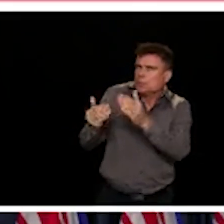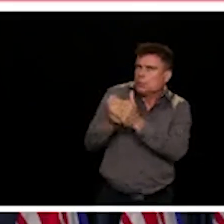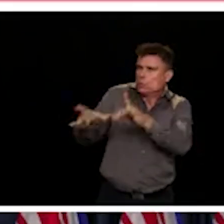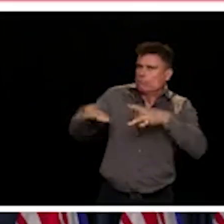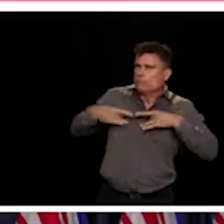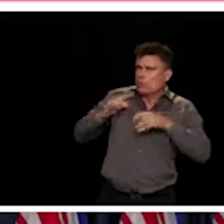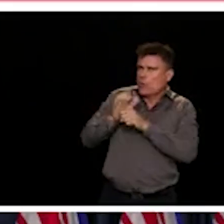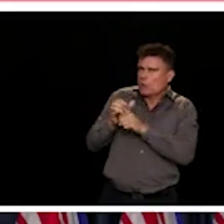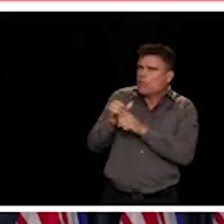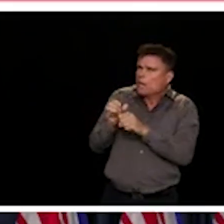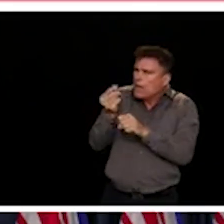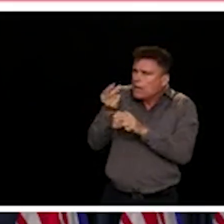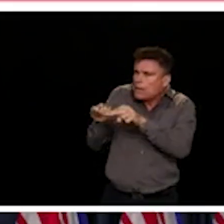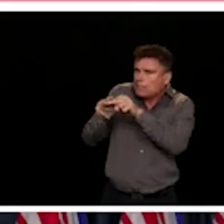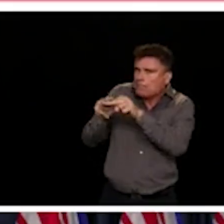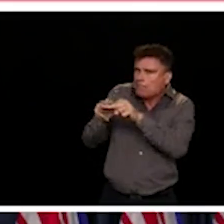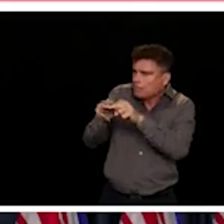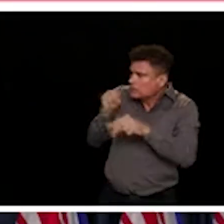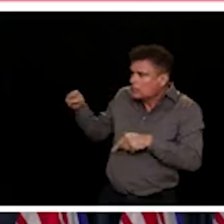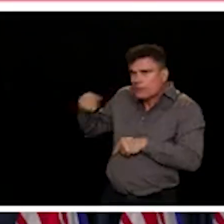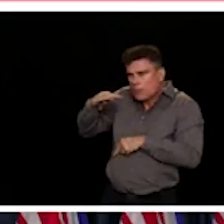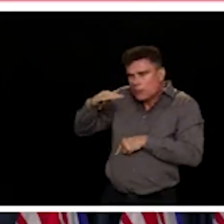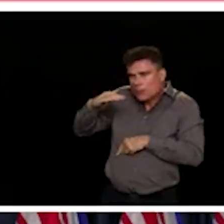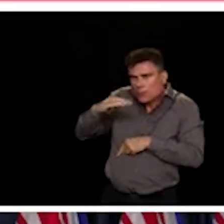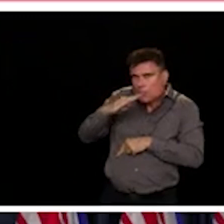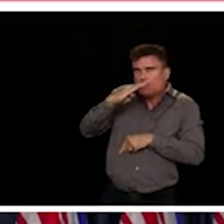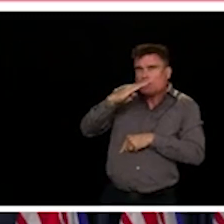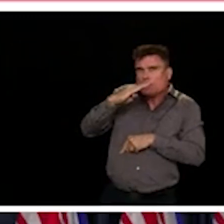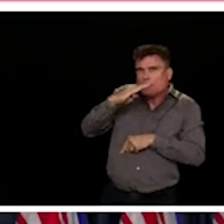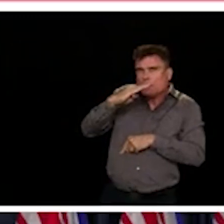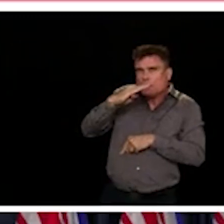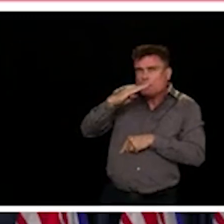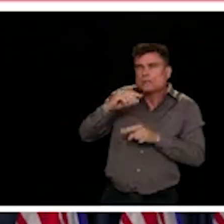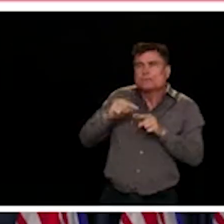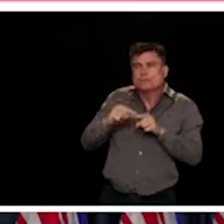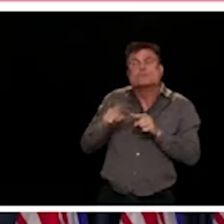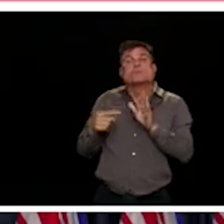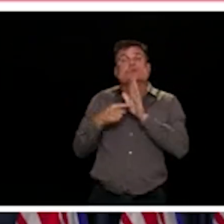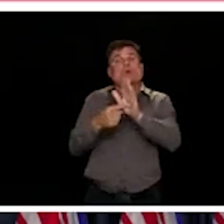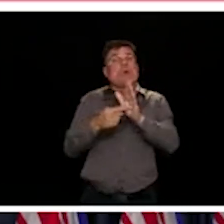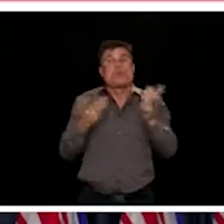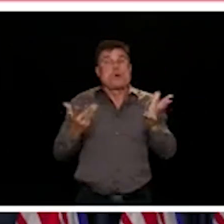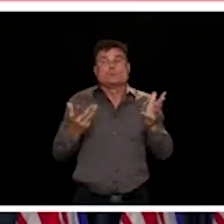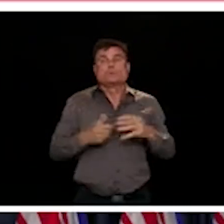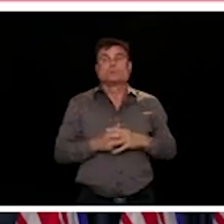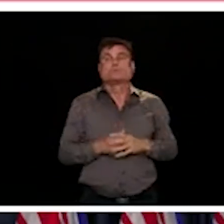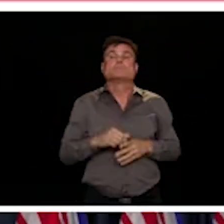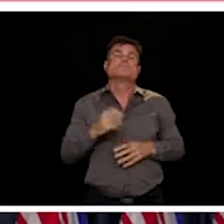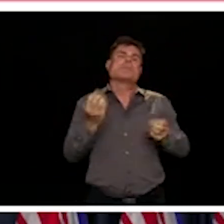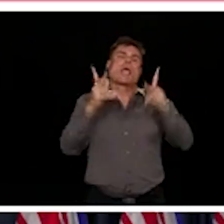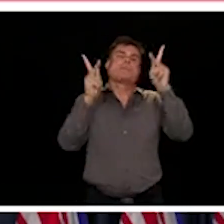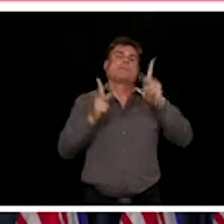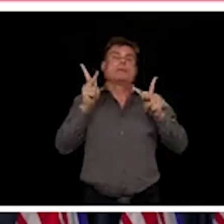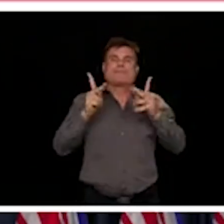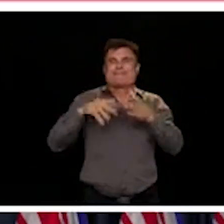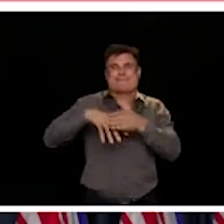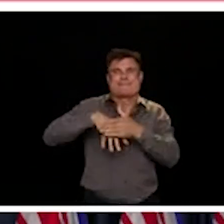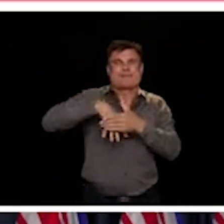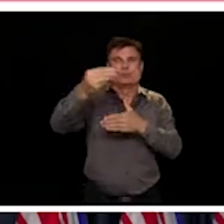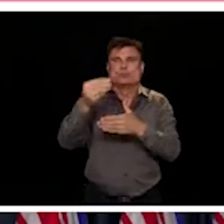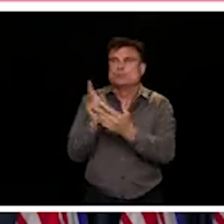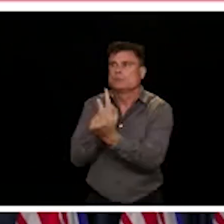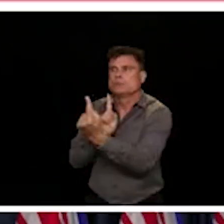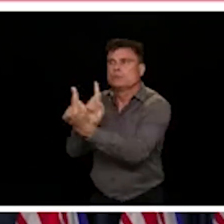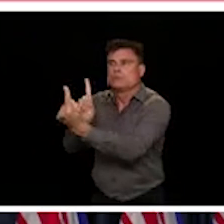contacts have gone up to somewhere around 65% of normal. So you will recall when we first presented